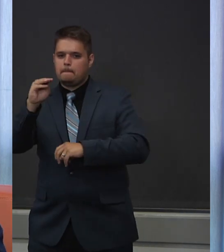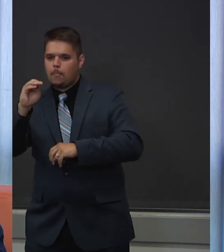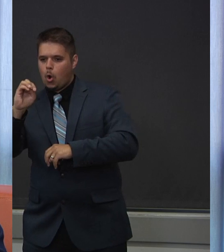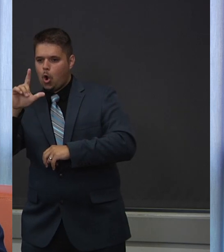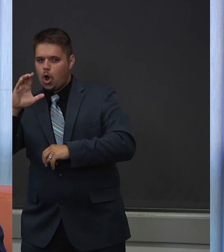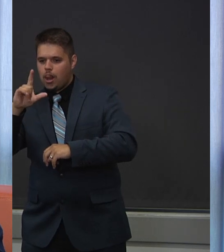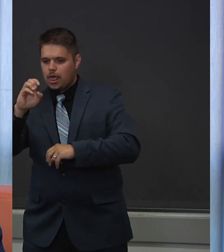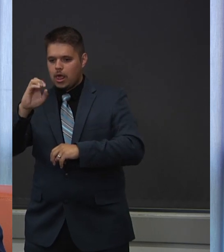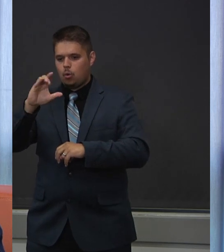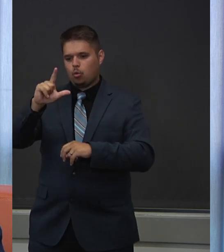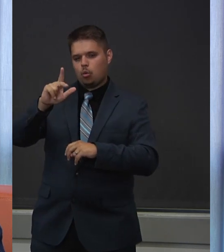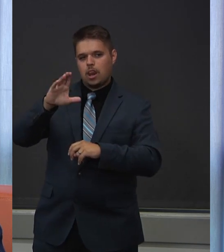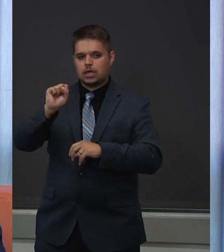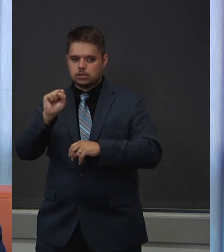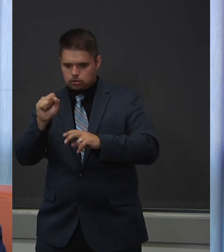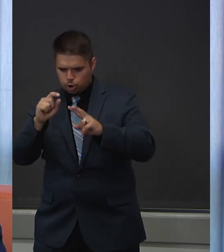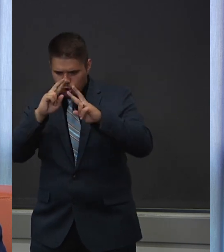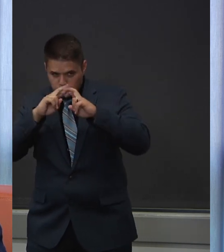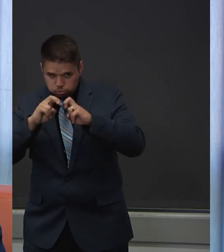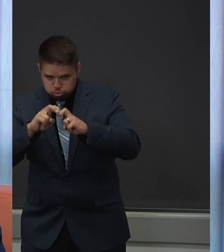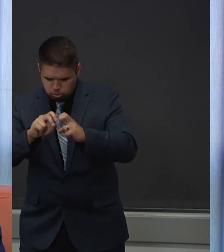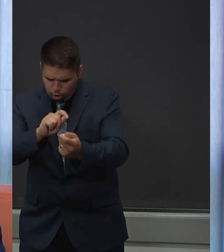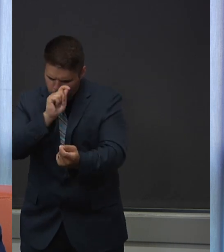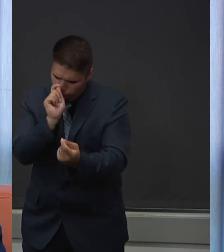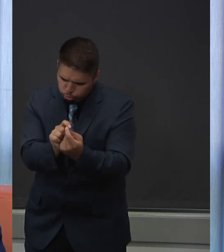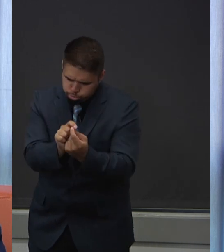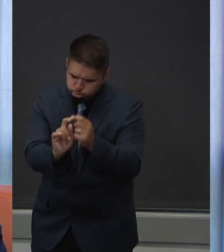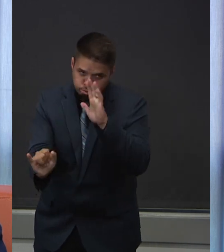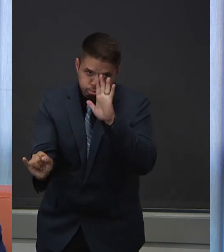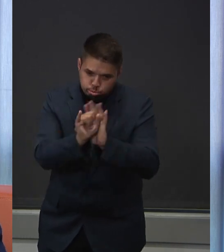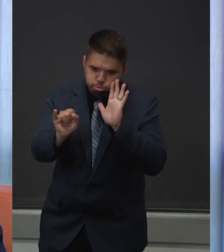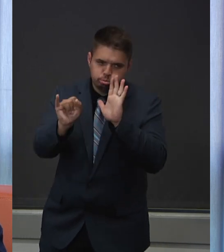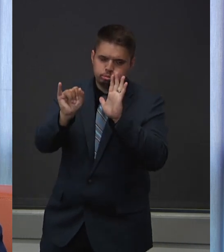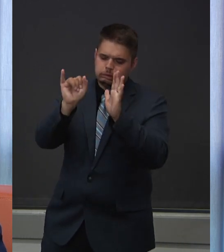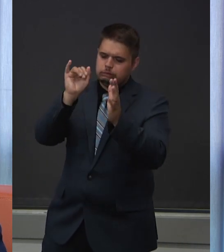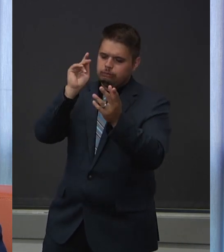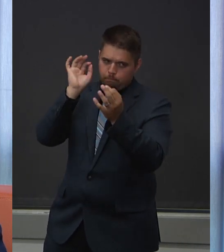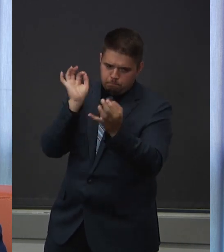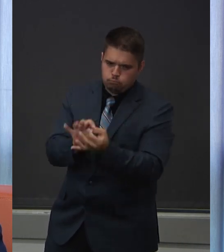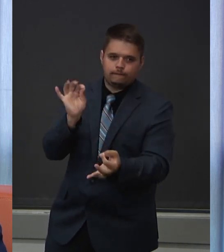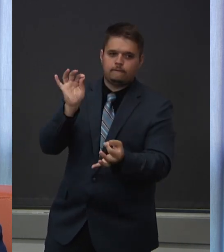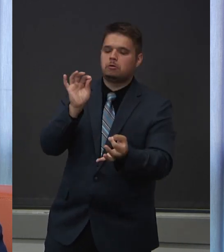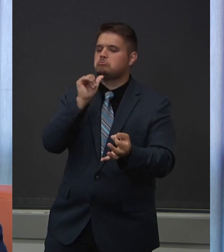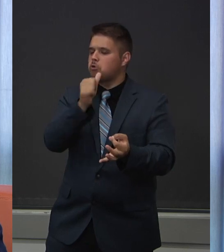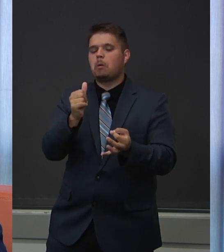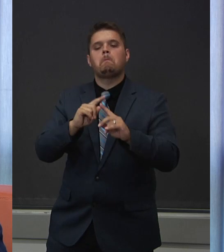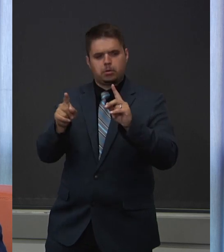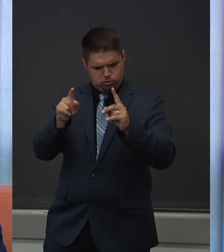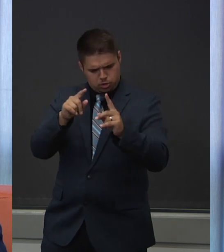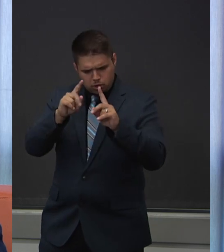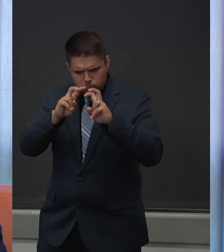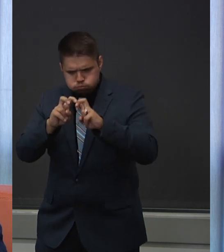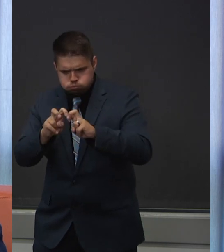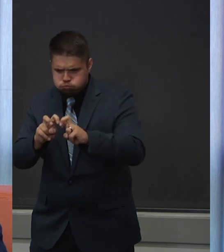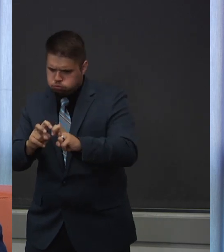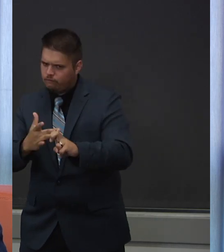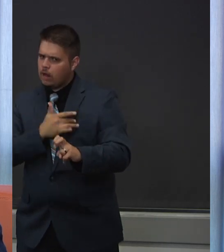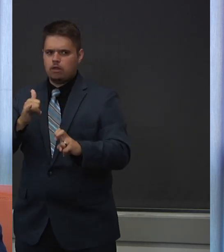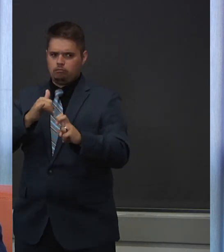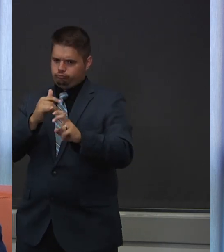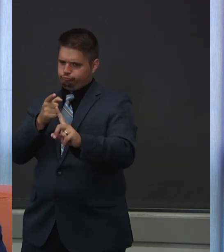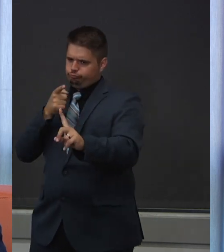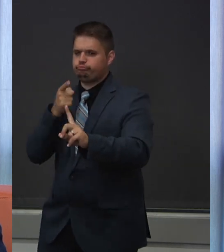it's not a perfect in terms of its sensitivity. So as Melissa mentioned, there can be up to 30% false